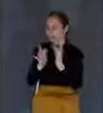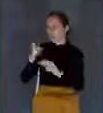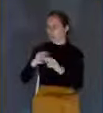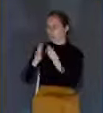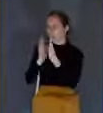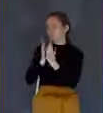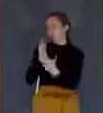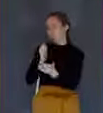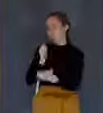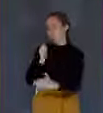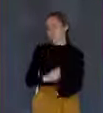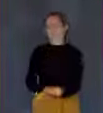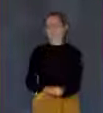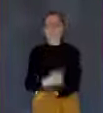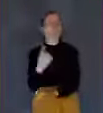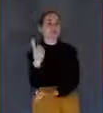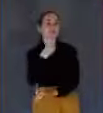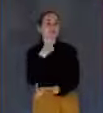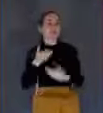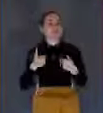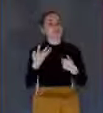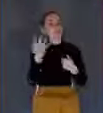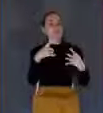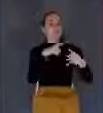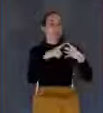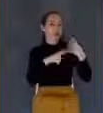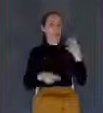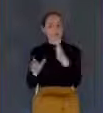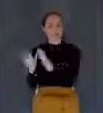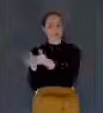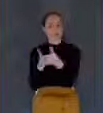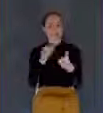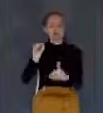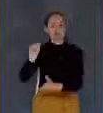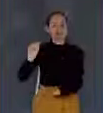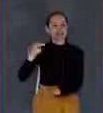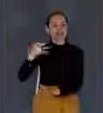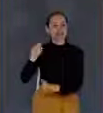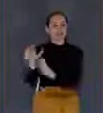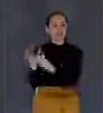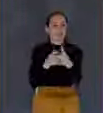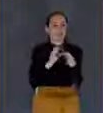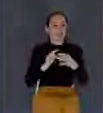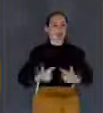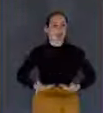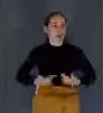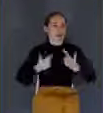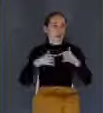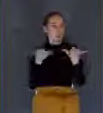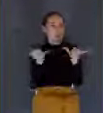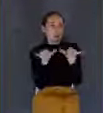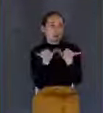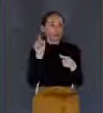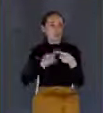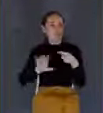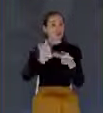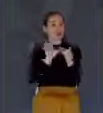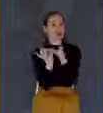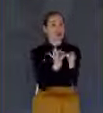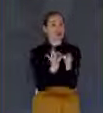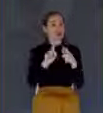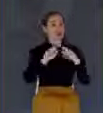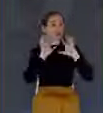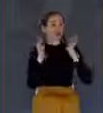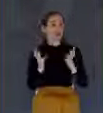Someone said there are four stages of life that can be measured to your relationship to Santa Claus. You believe in Santa Claus,